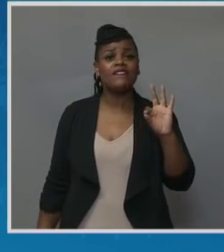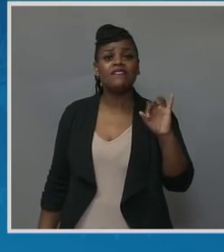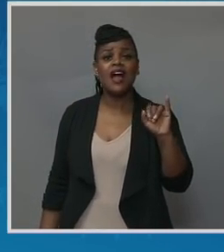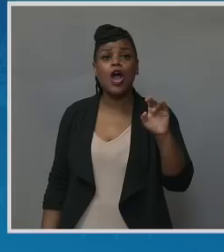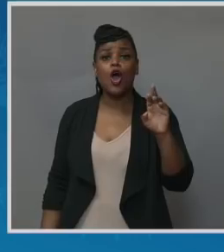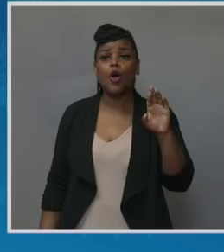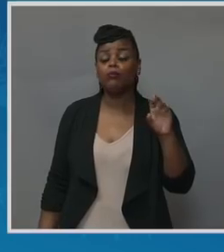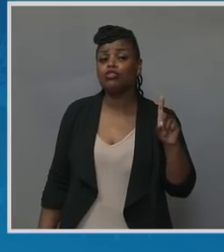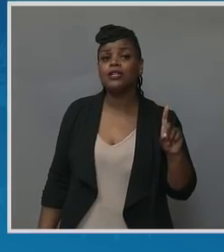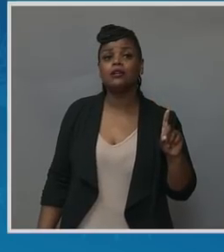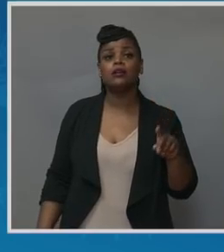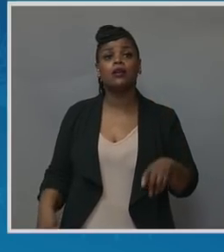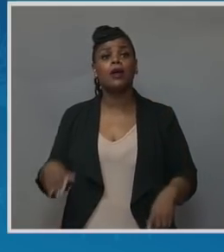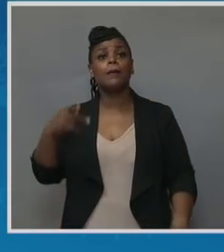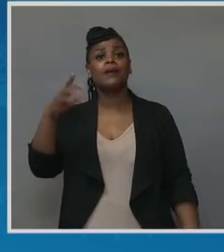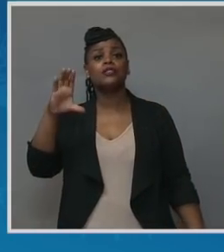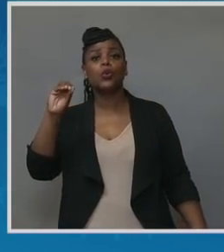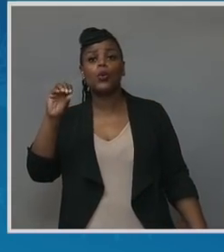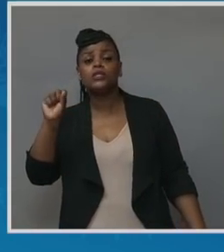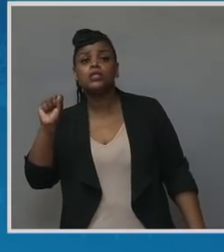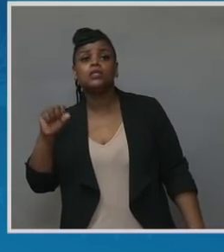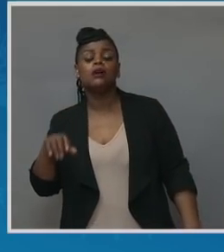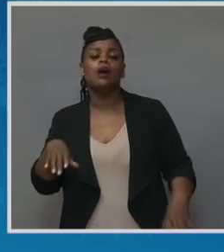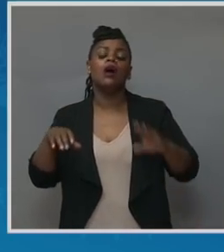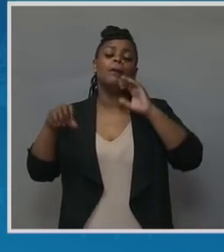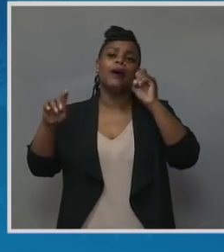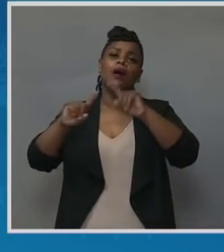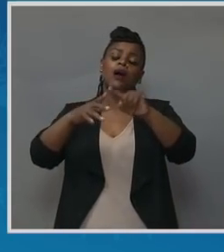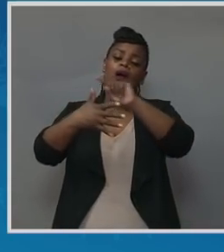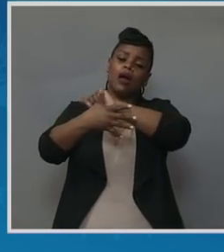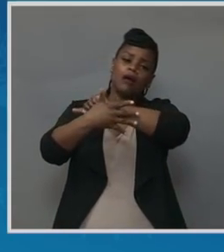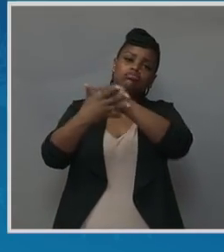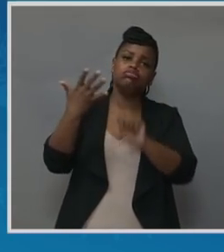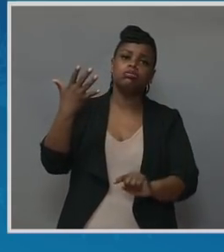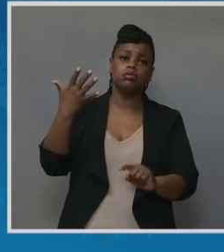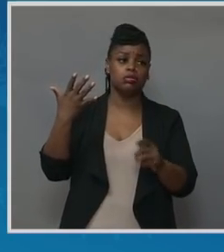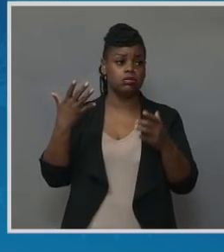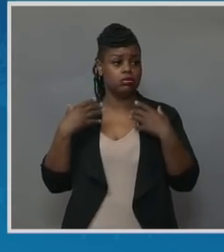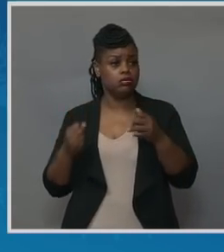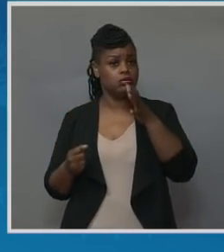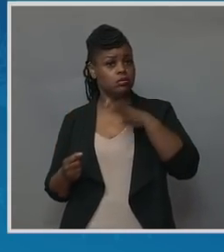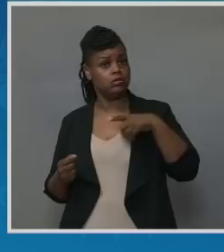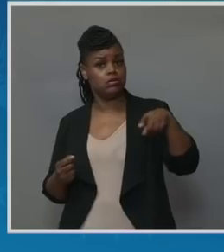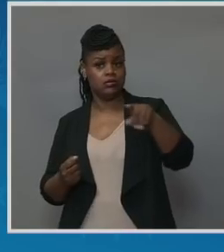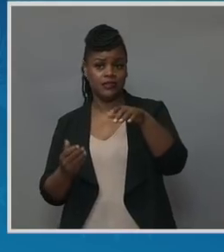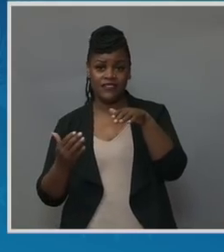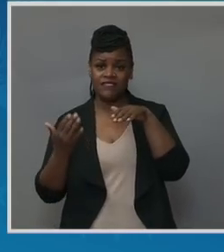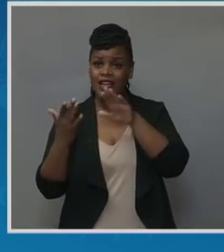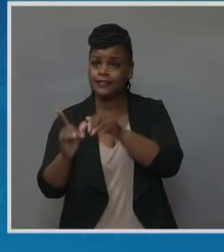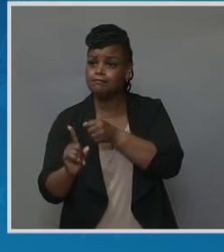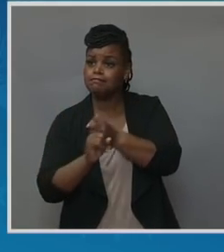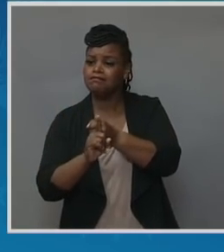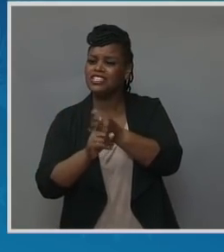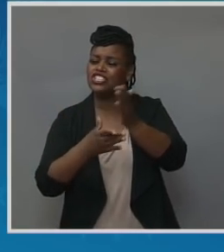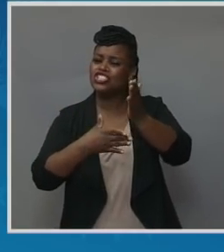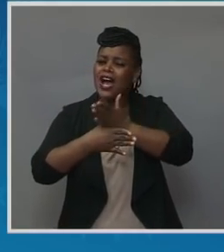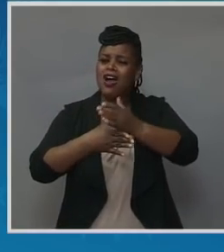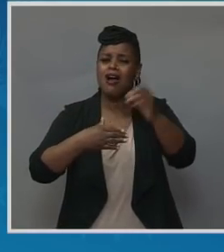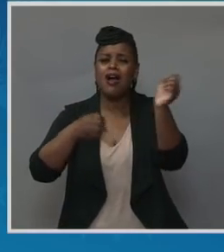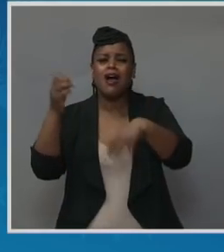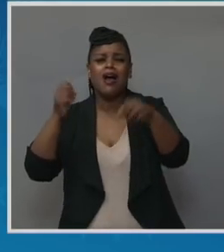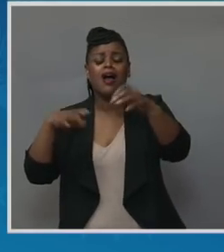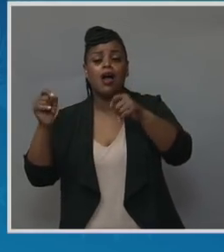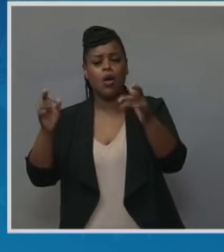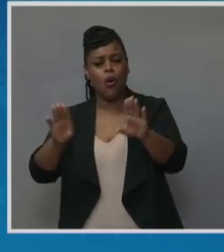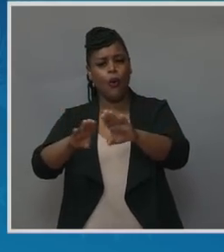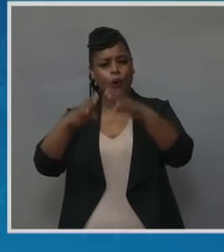PCOS, which a lot of black women face, they share those stories openly and transparently and really provide a healing place for